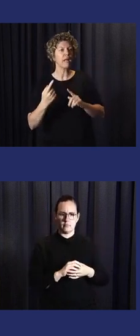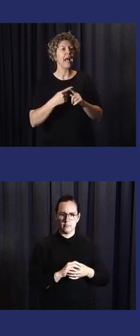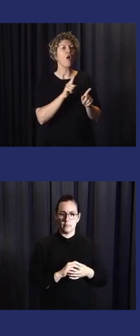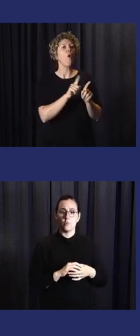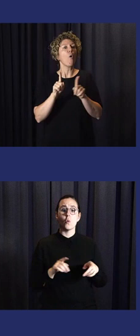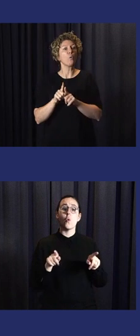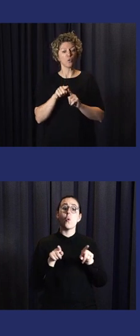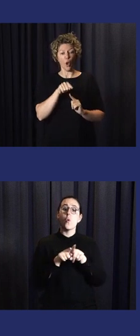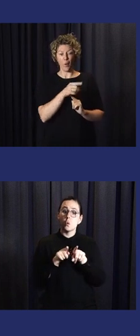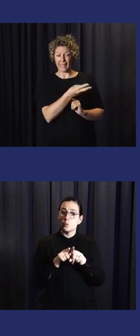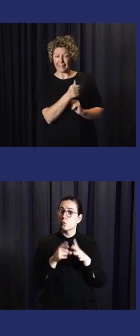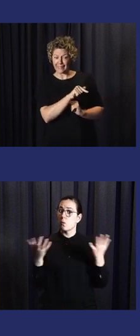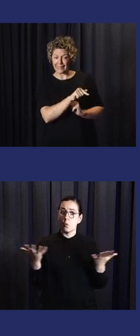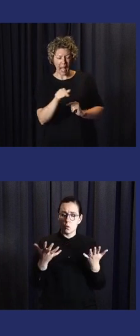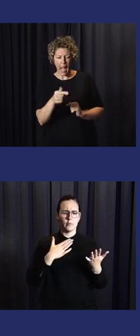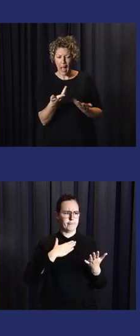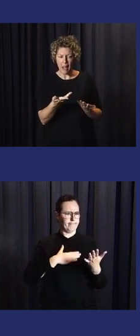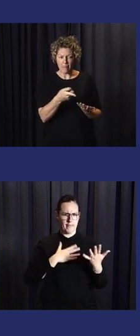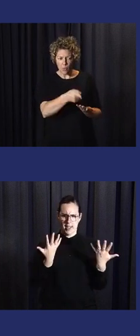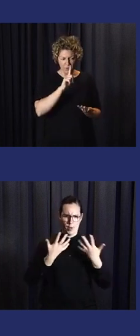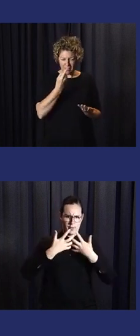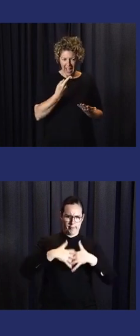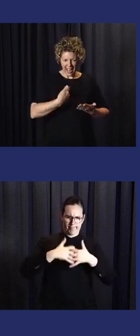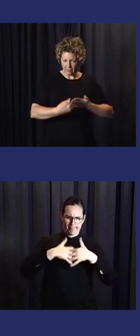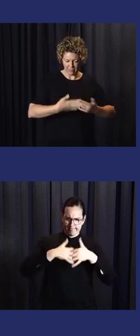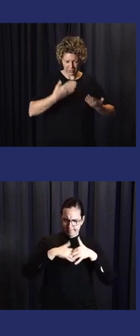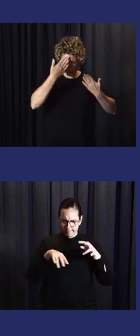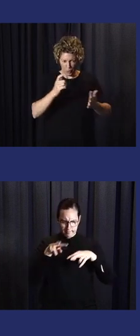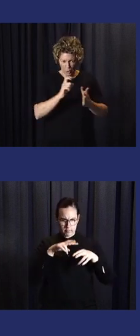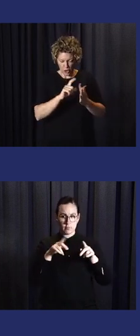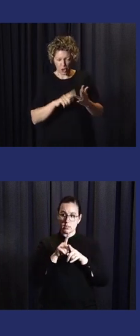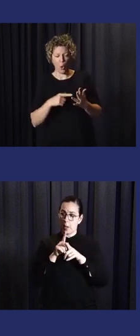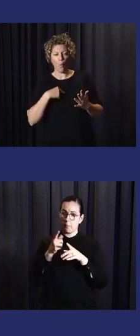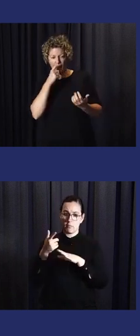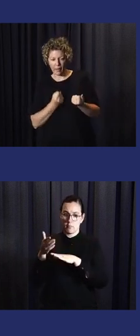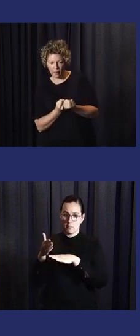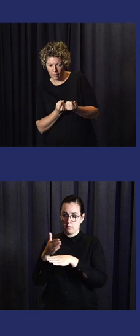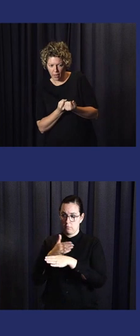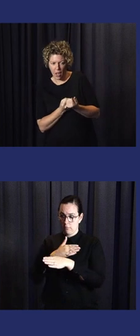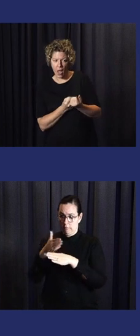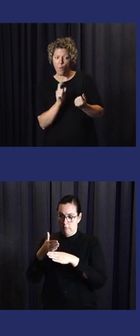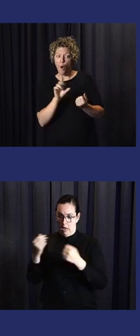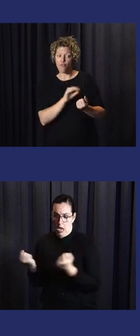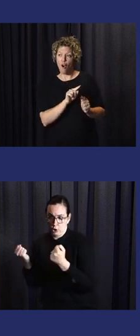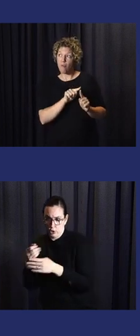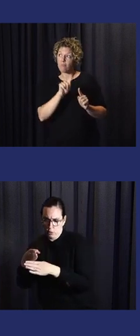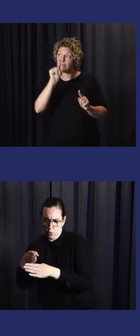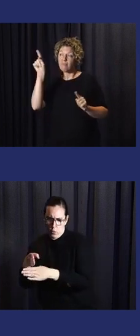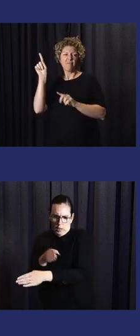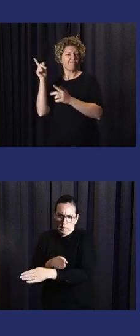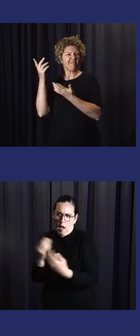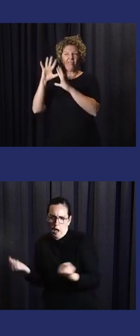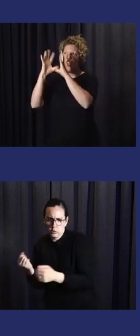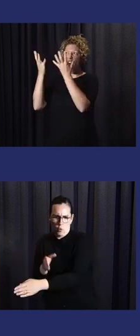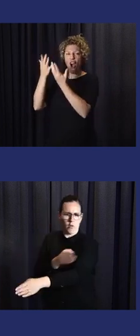hazards. And then define thresholds for anticipatory action for impact, which is beyond the capacity of the community to